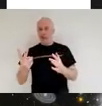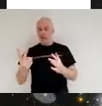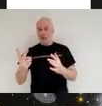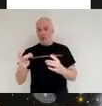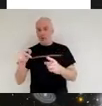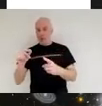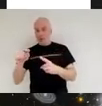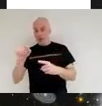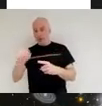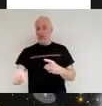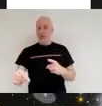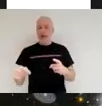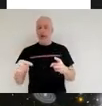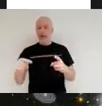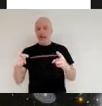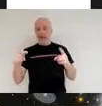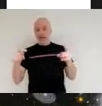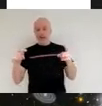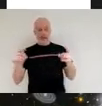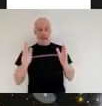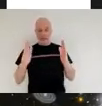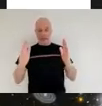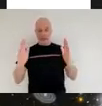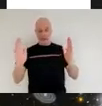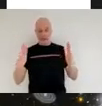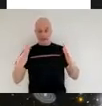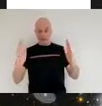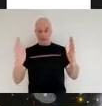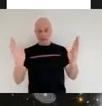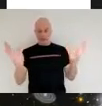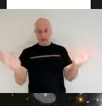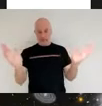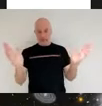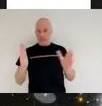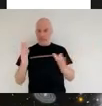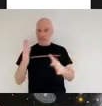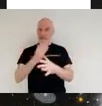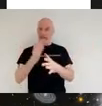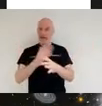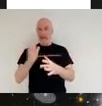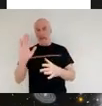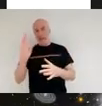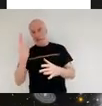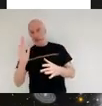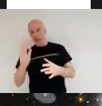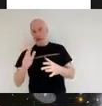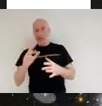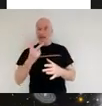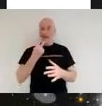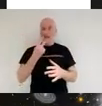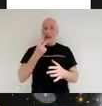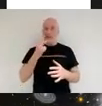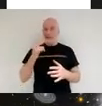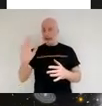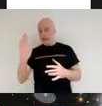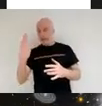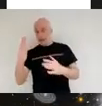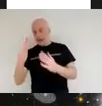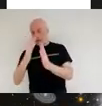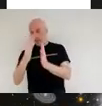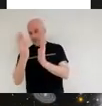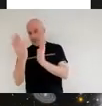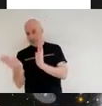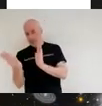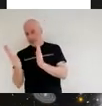antenna the wings the primary mirror segment segments and the secondary mirror segments and then after about